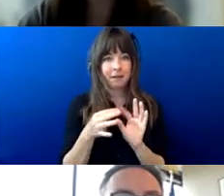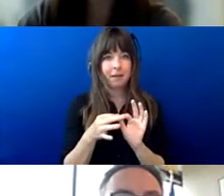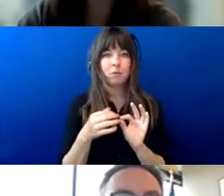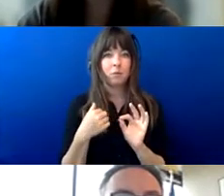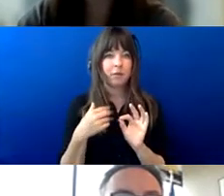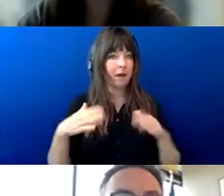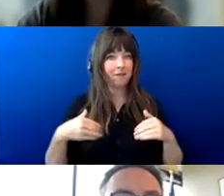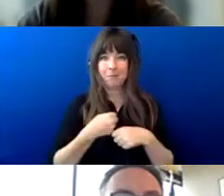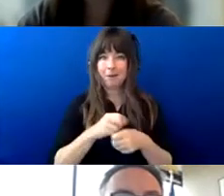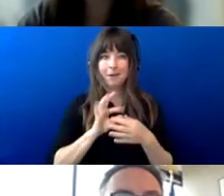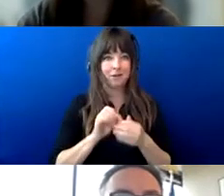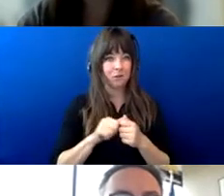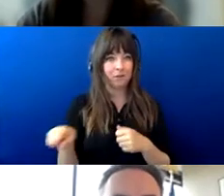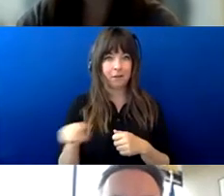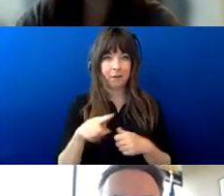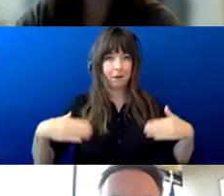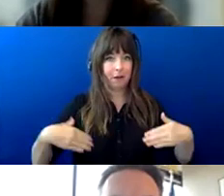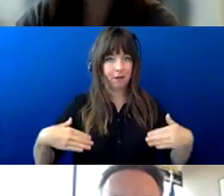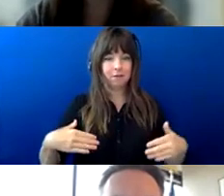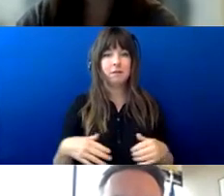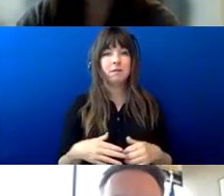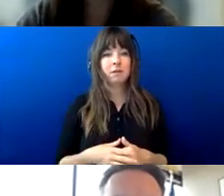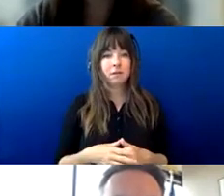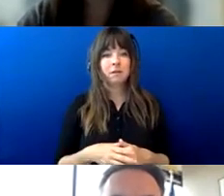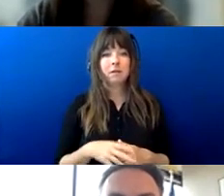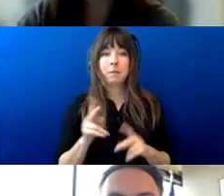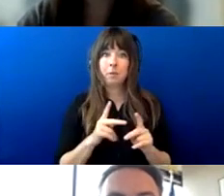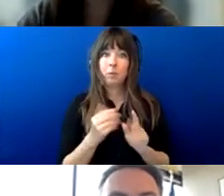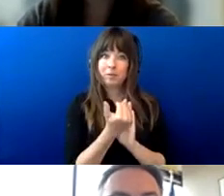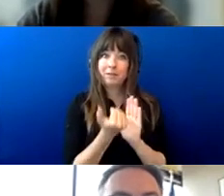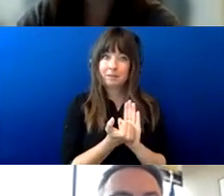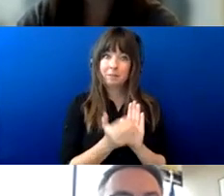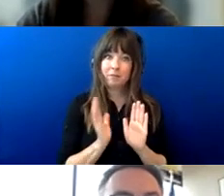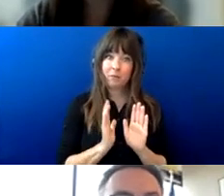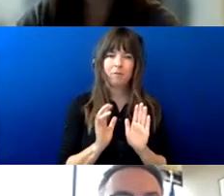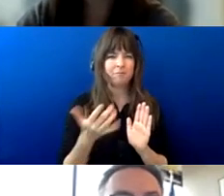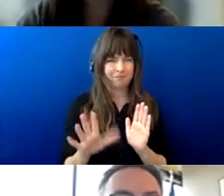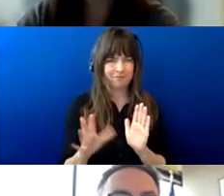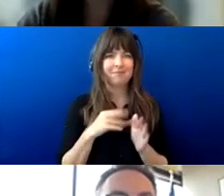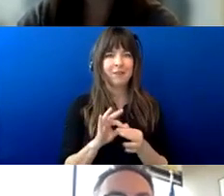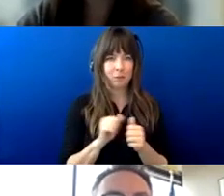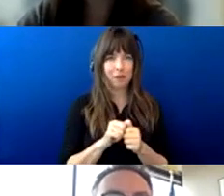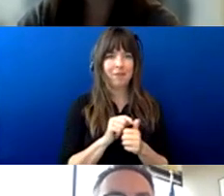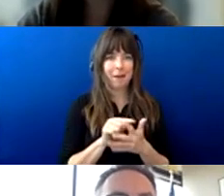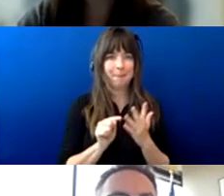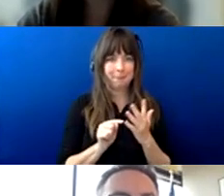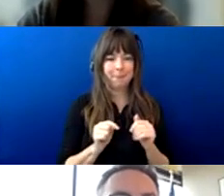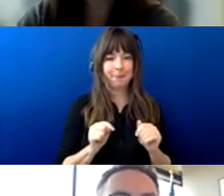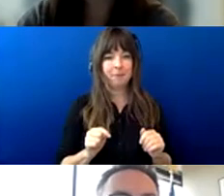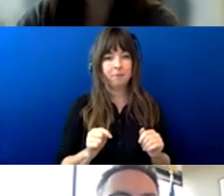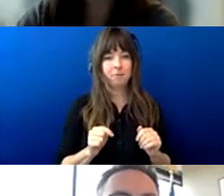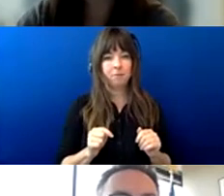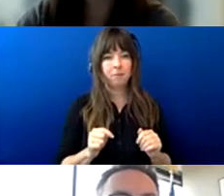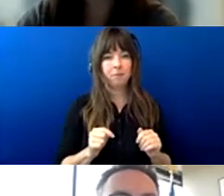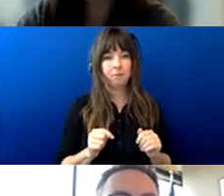connections with them yet well the ones that were listed the four we already had connections with them as far